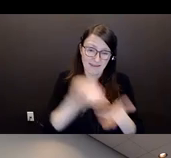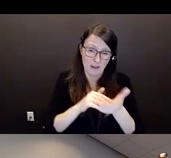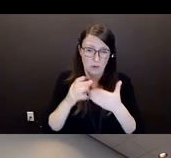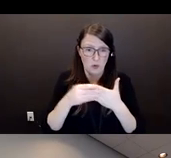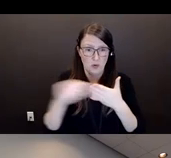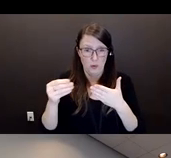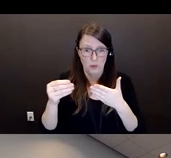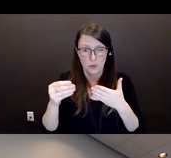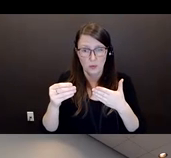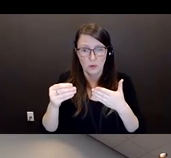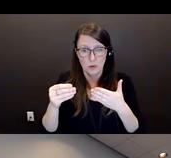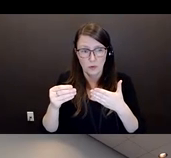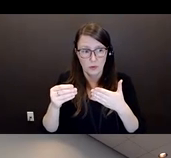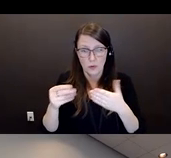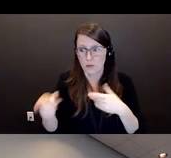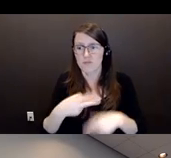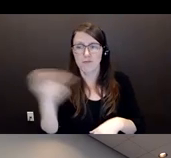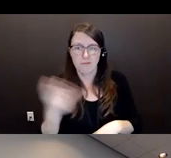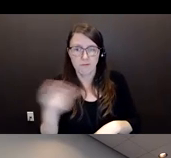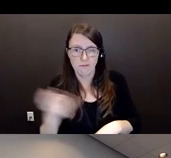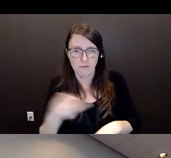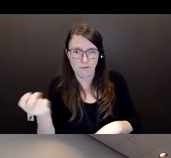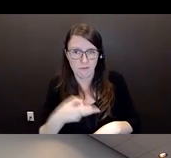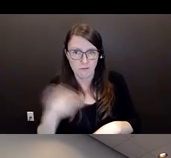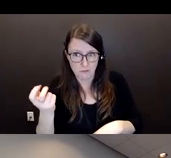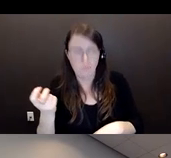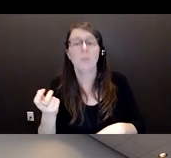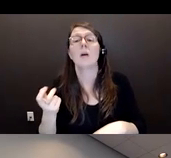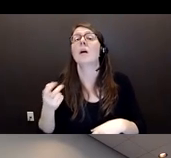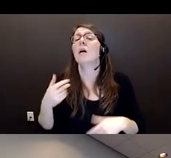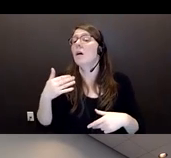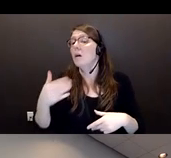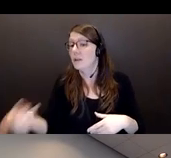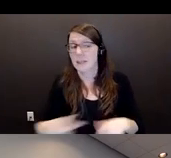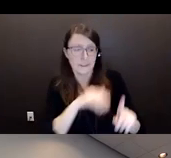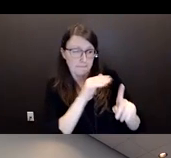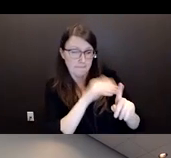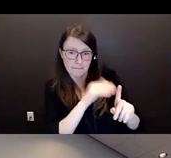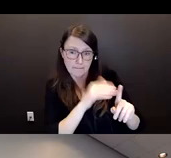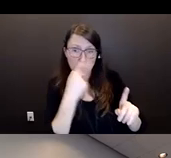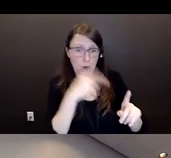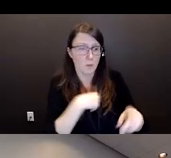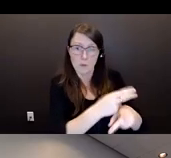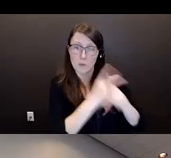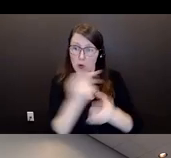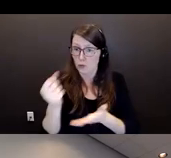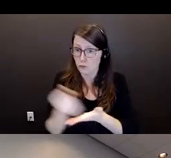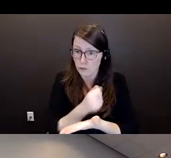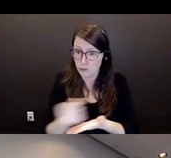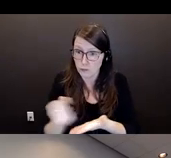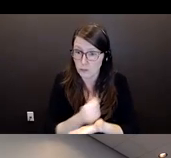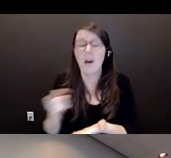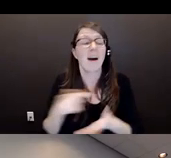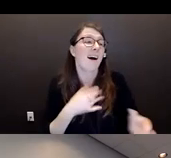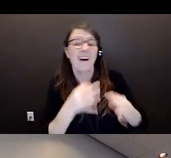At some point, he approaches her and asked to borrow her credit card. And he uses the story that